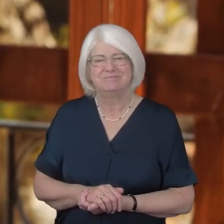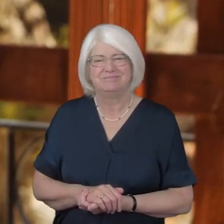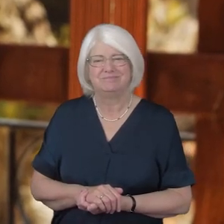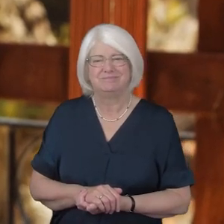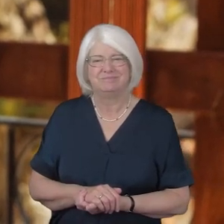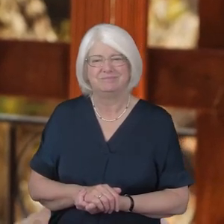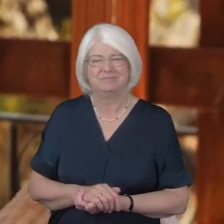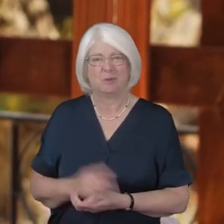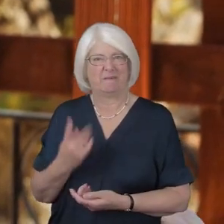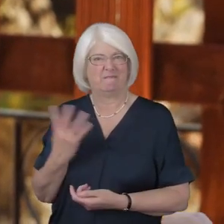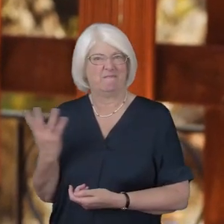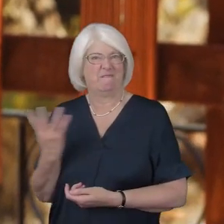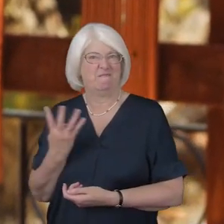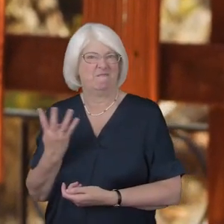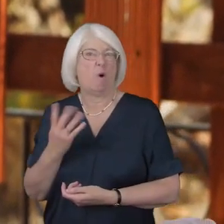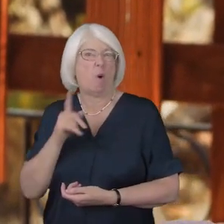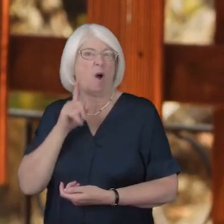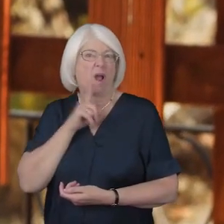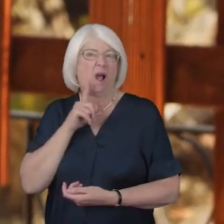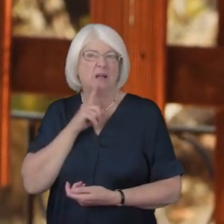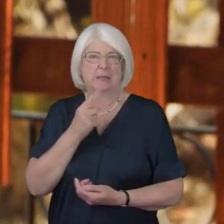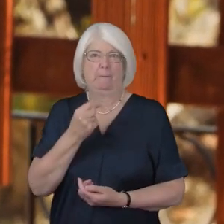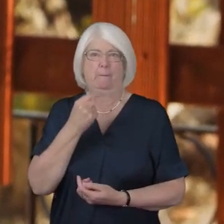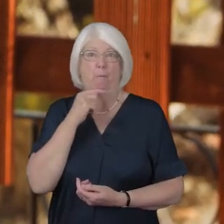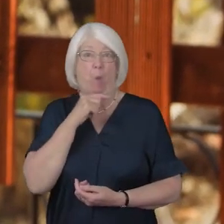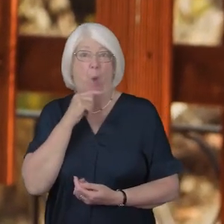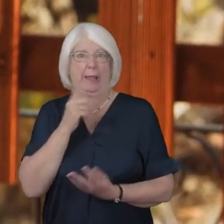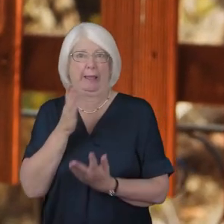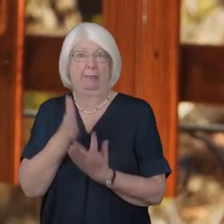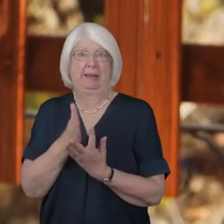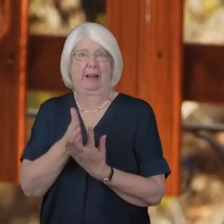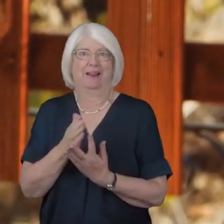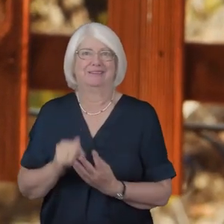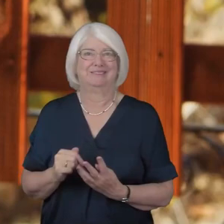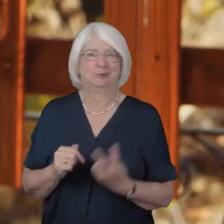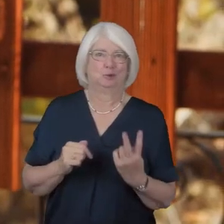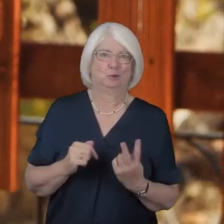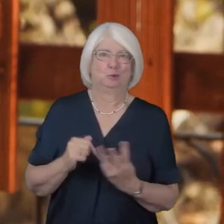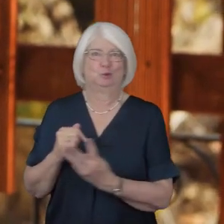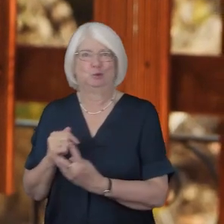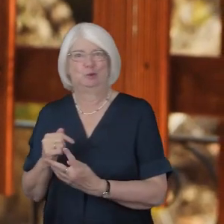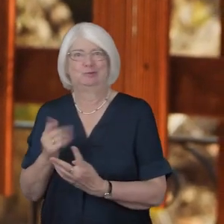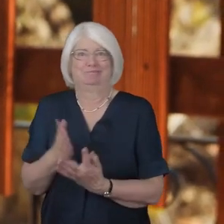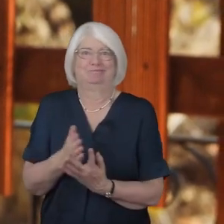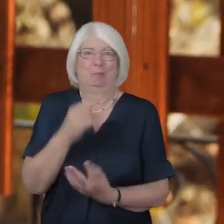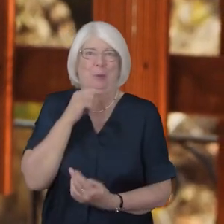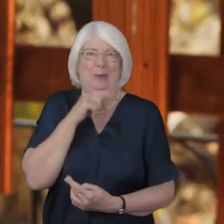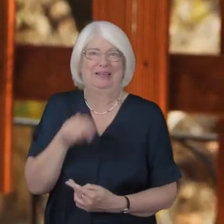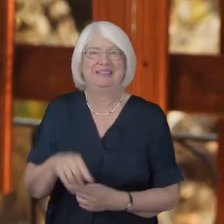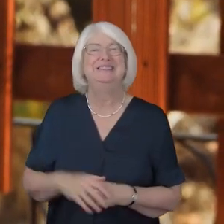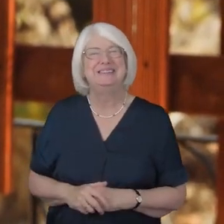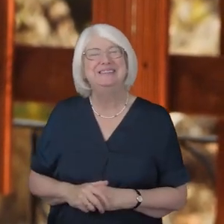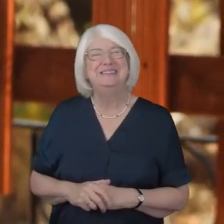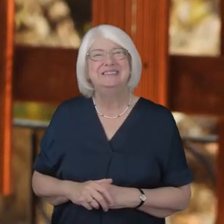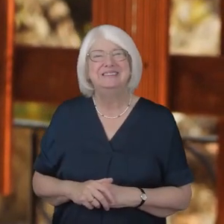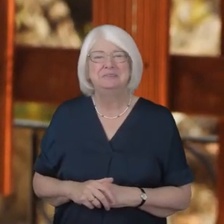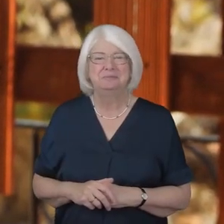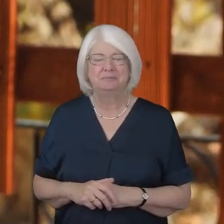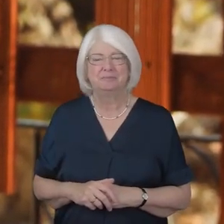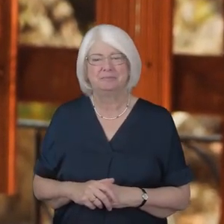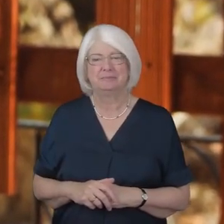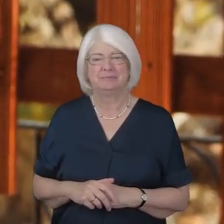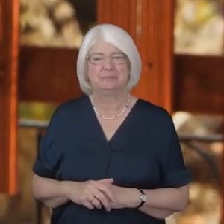four girls and a boy in the middle and no it was my auntie cat and it was you know